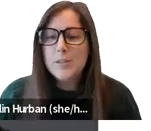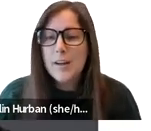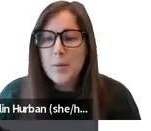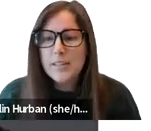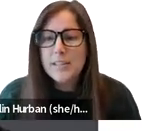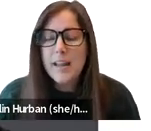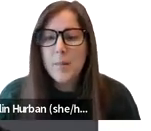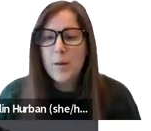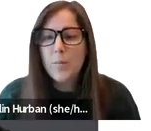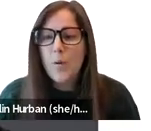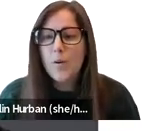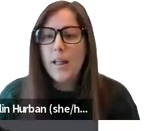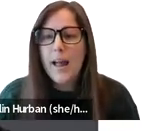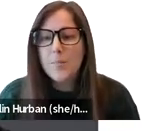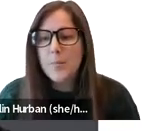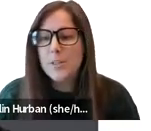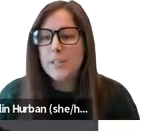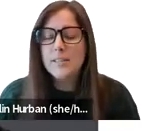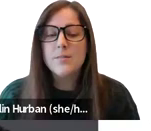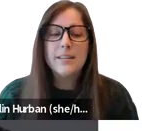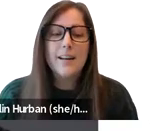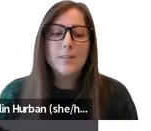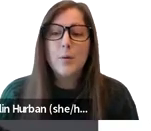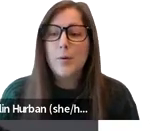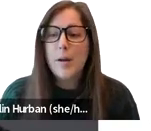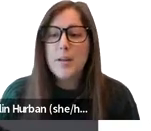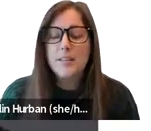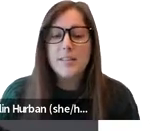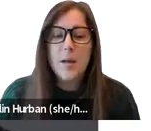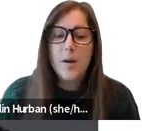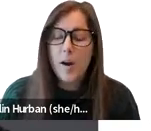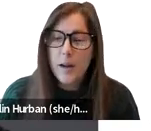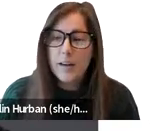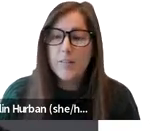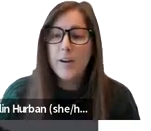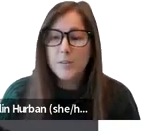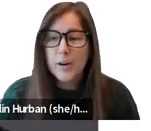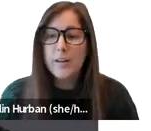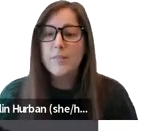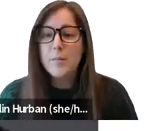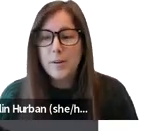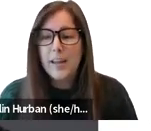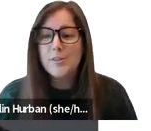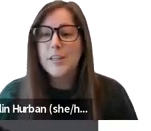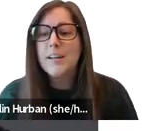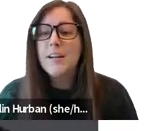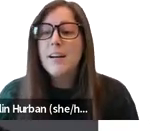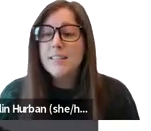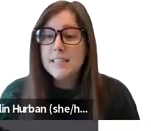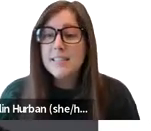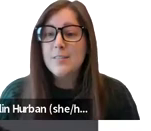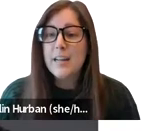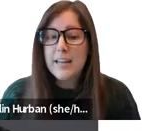speech language therapist, and my role at the Michigan Assistive Technology program is I'm an augmentative and alternative communication